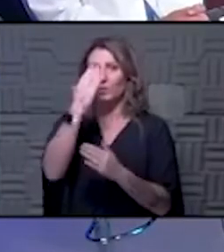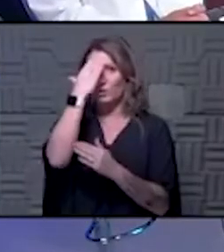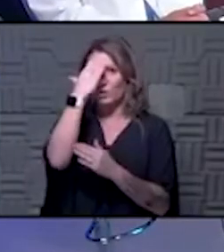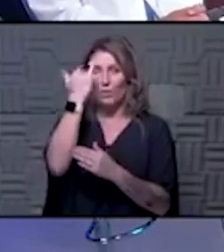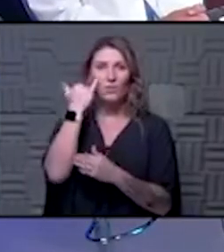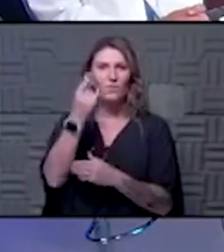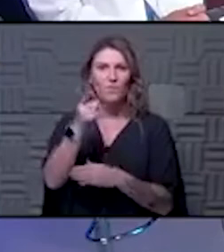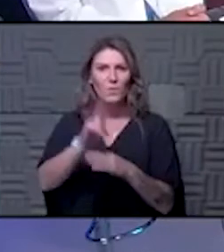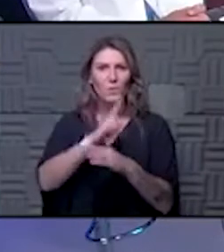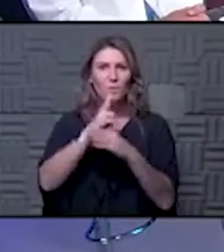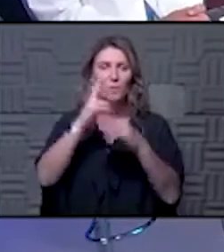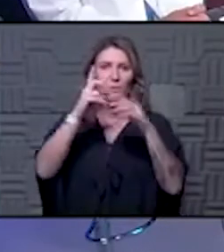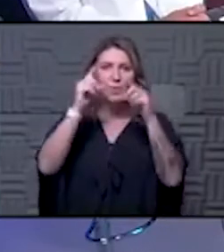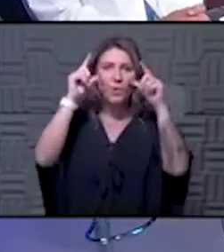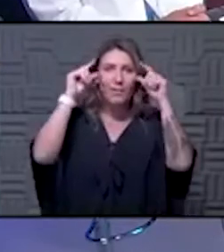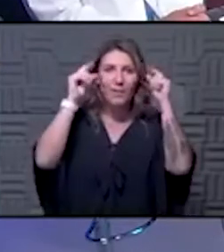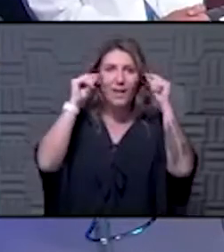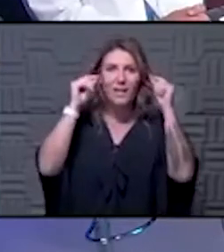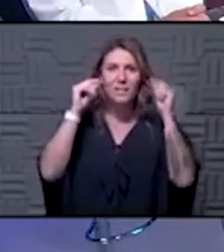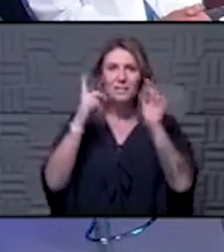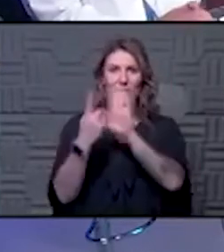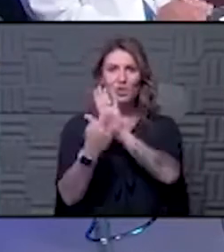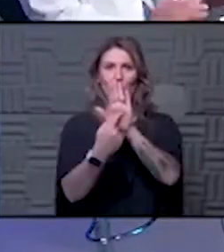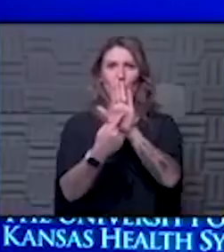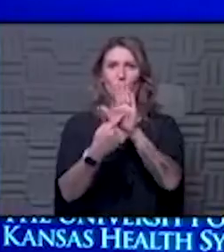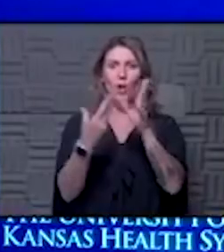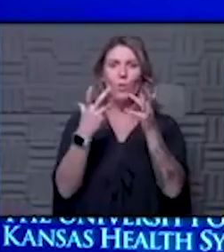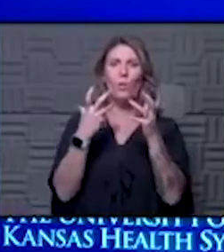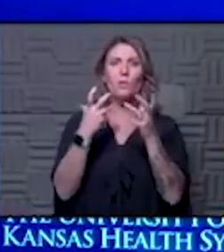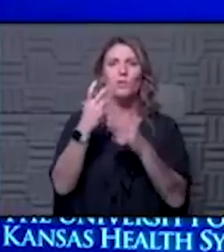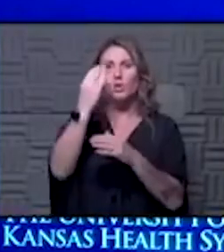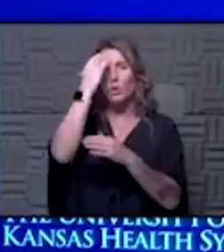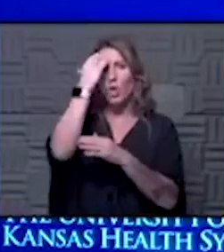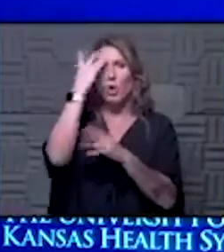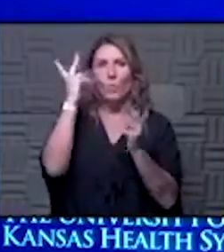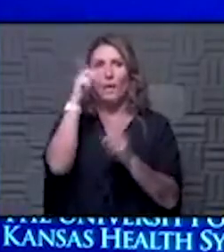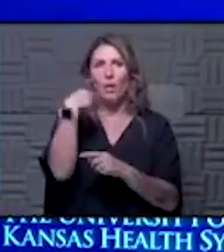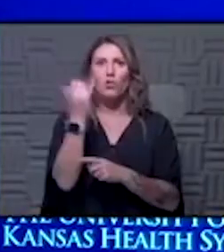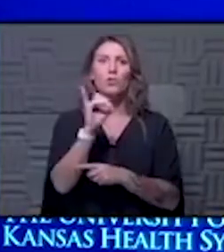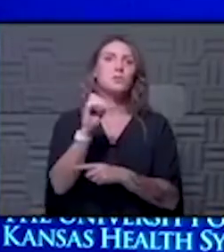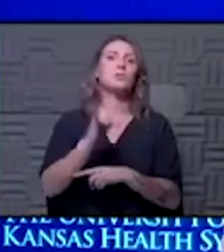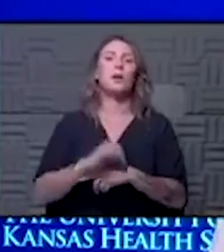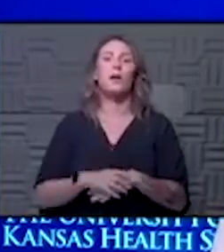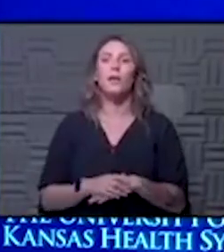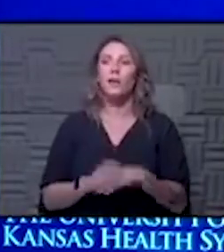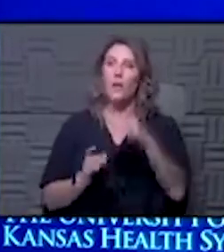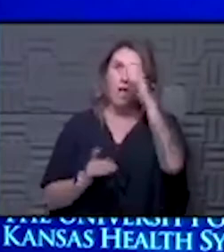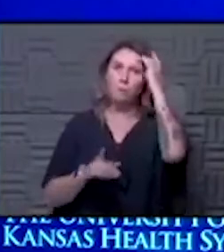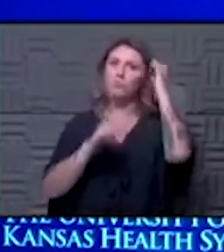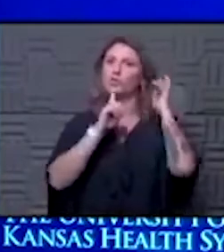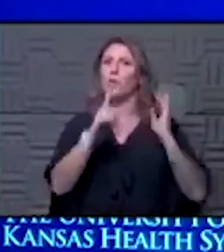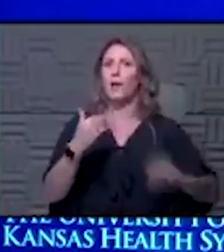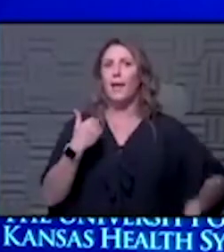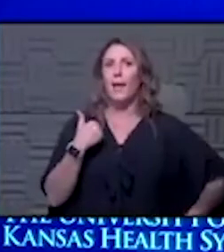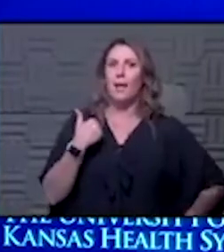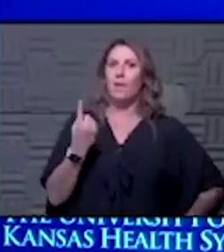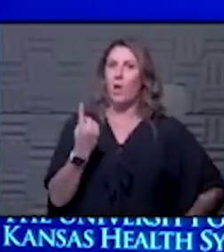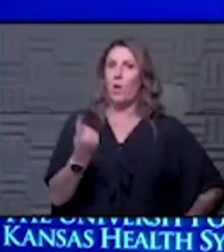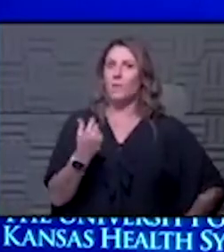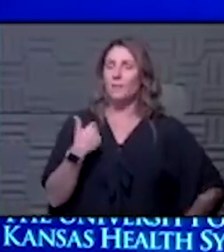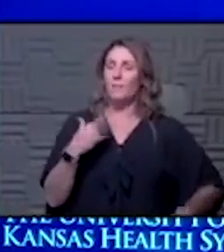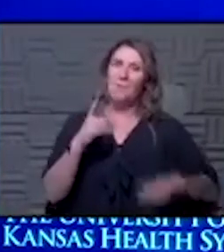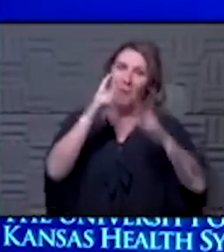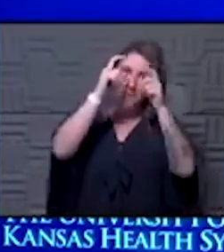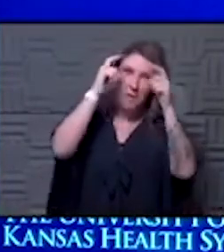she wants to for you to to model them and show her she wants to cover what what do they need to look like and what do they do i always do